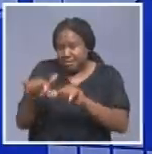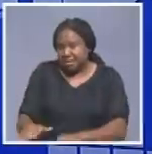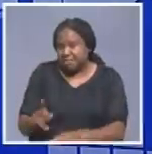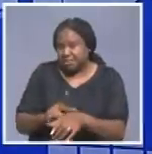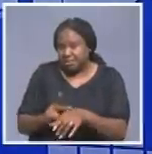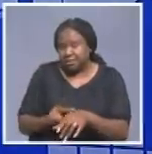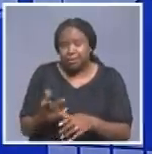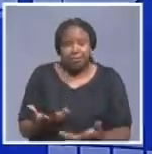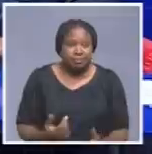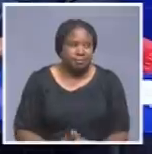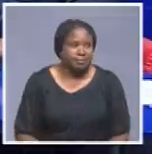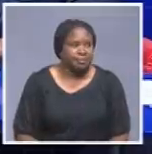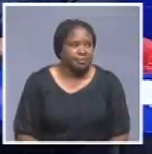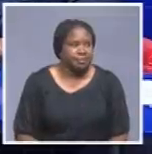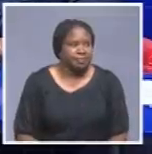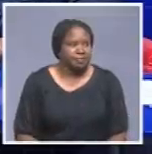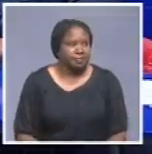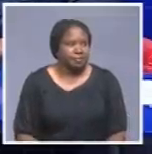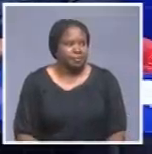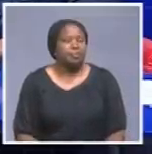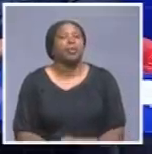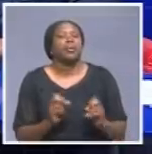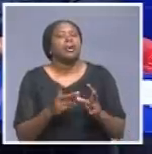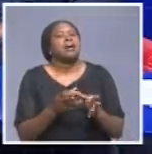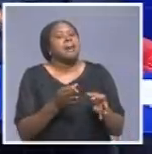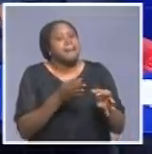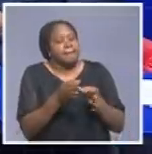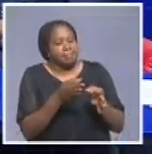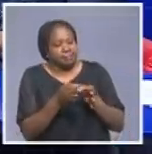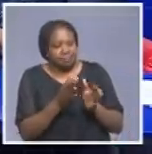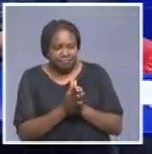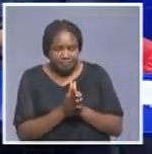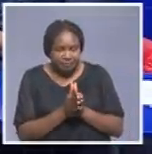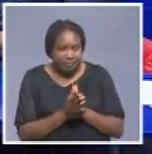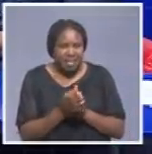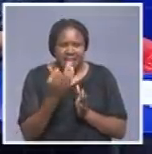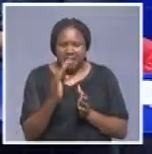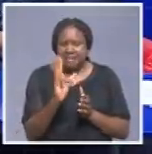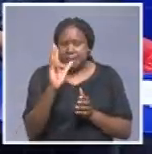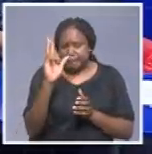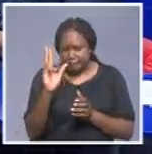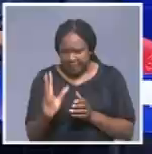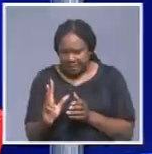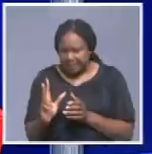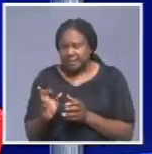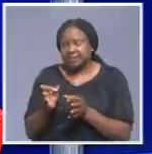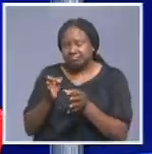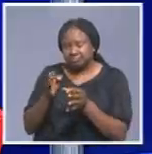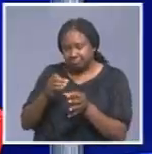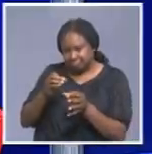Well, let me maybe explain that. For a person to contract the